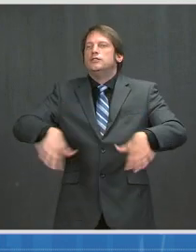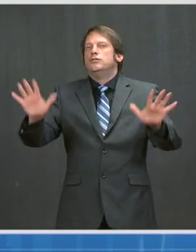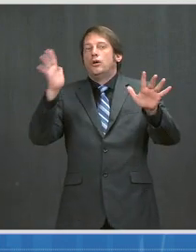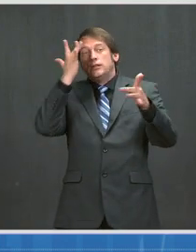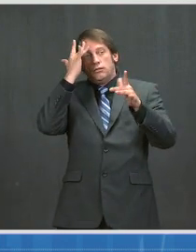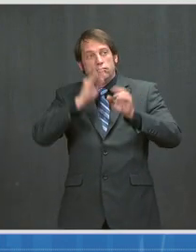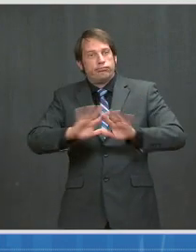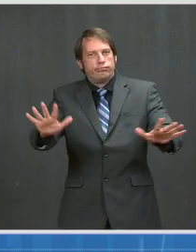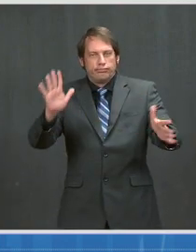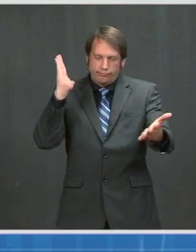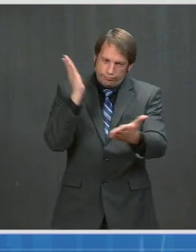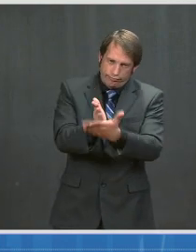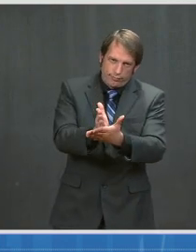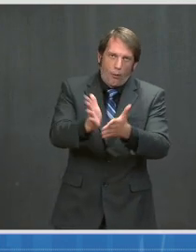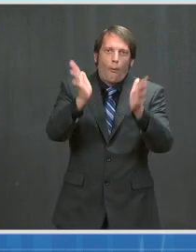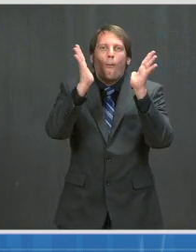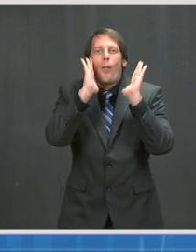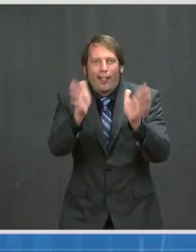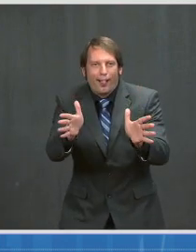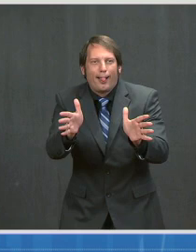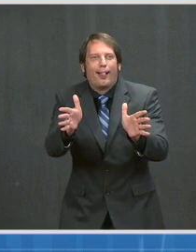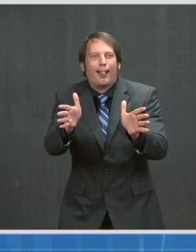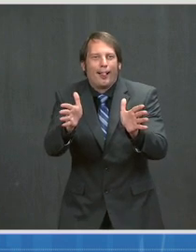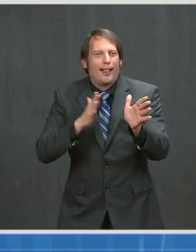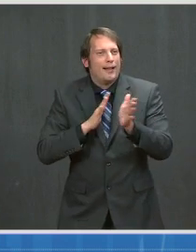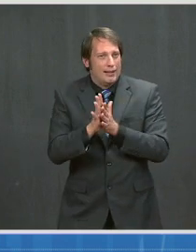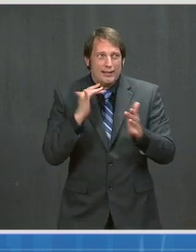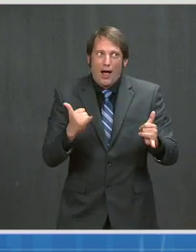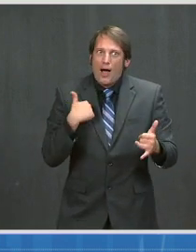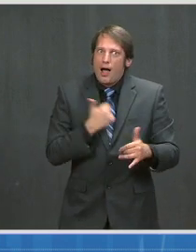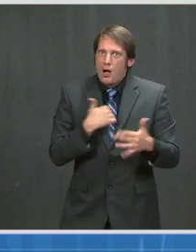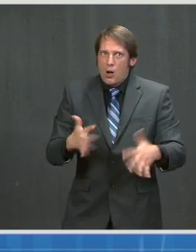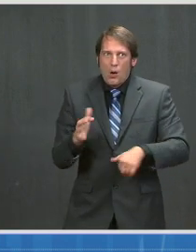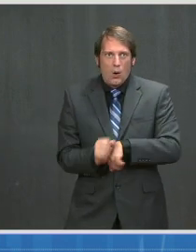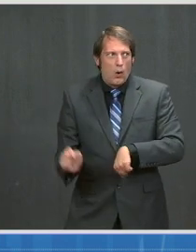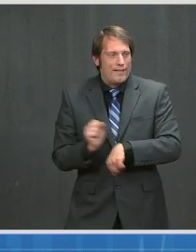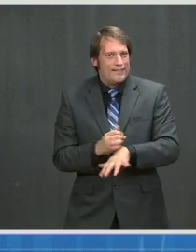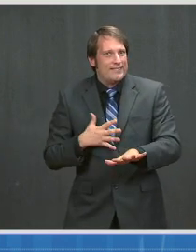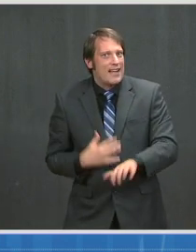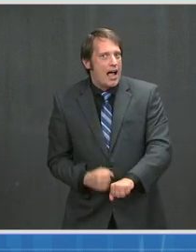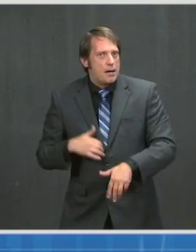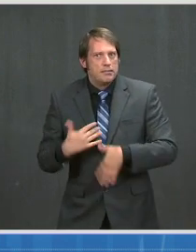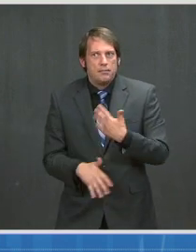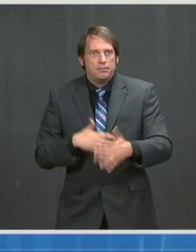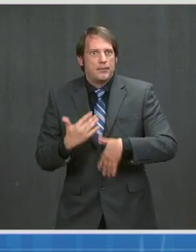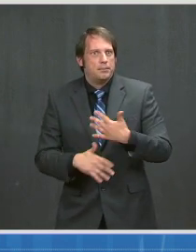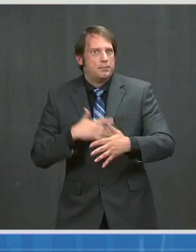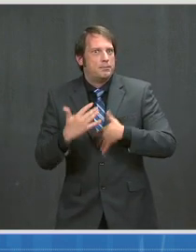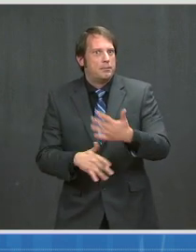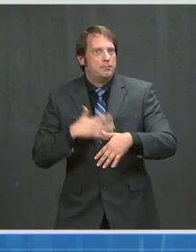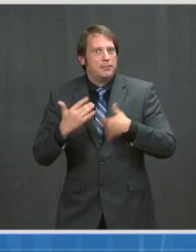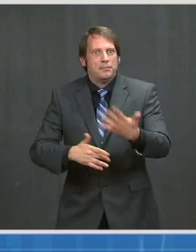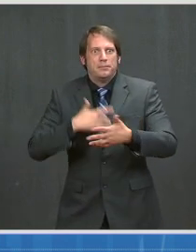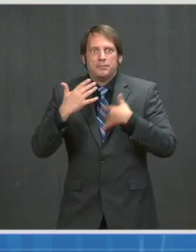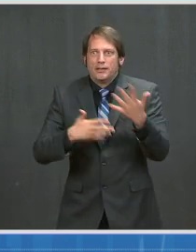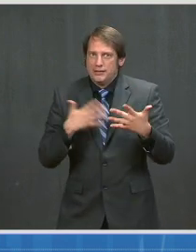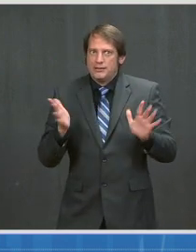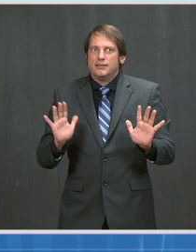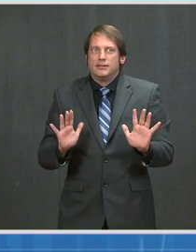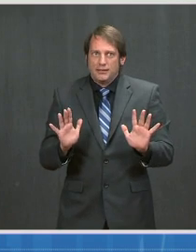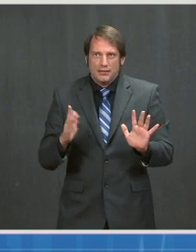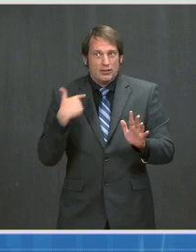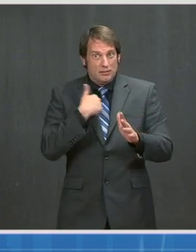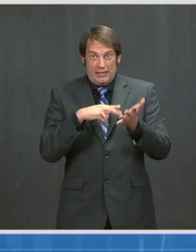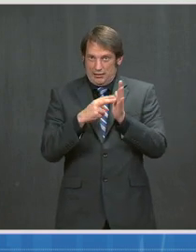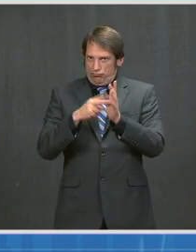for how quickly this is happening, and also my strong support that we all keep taking the necessary steps to